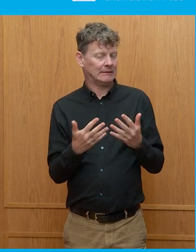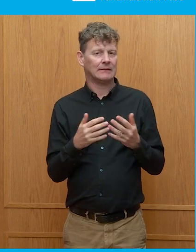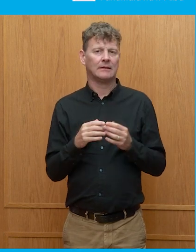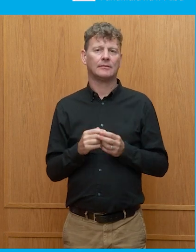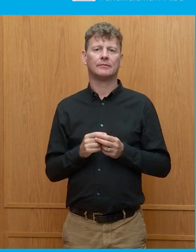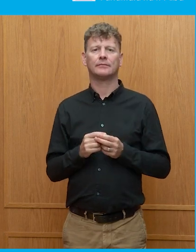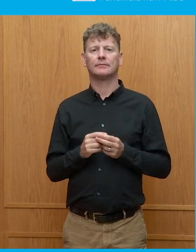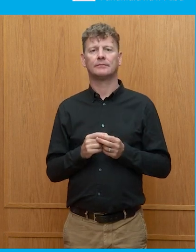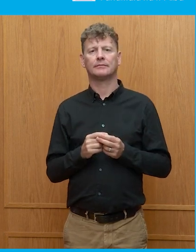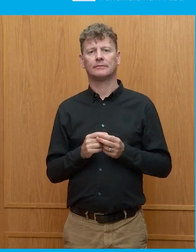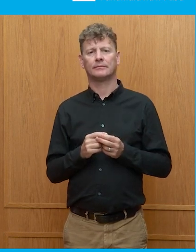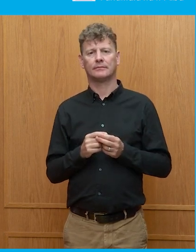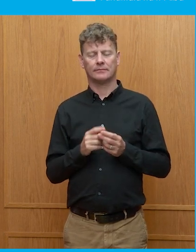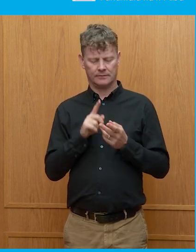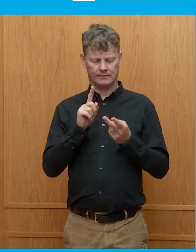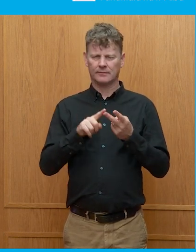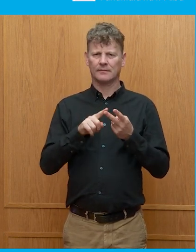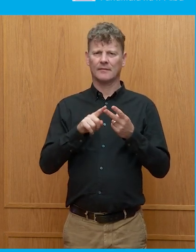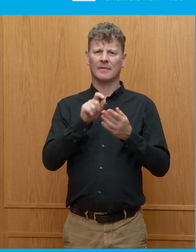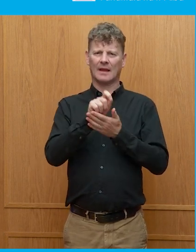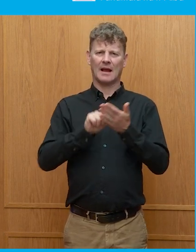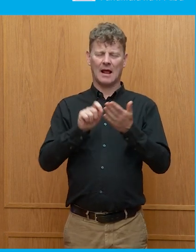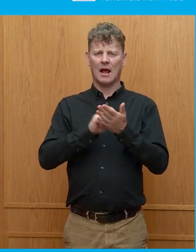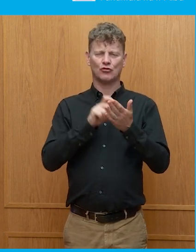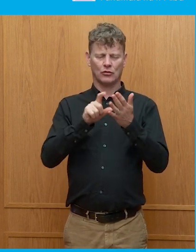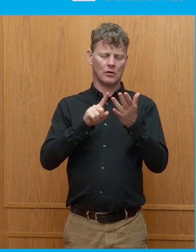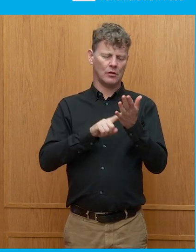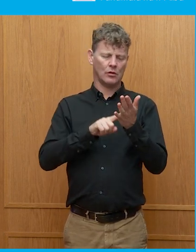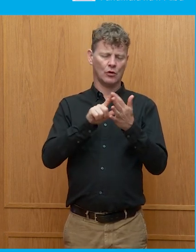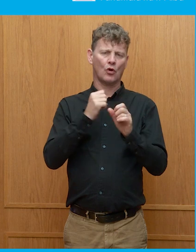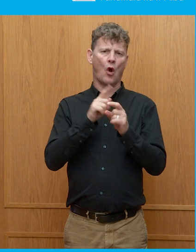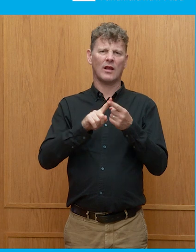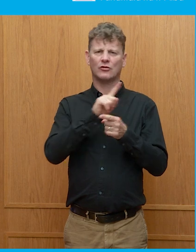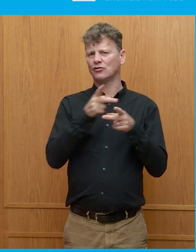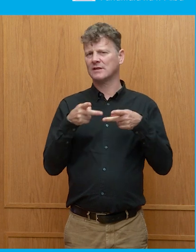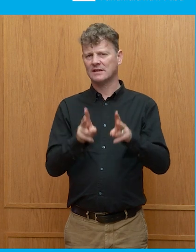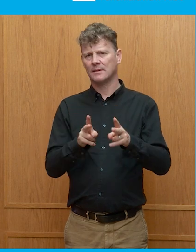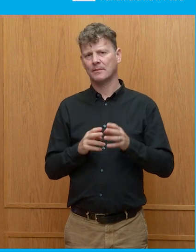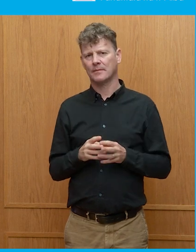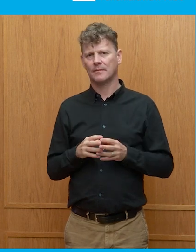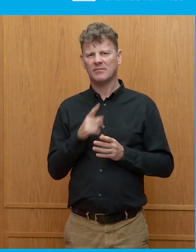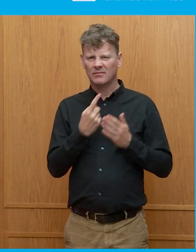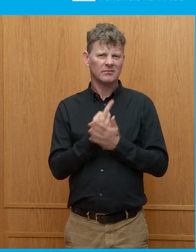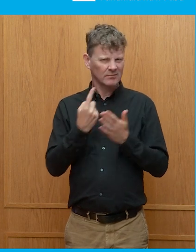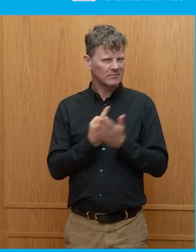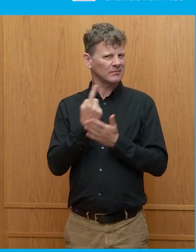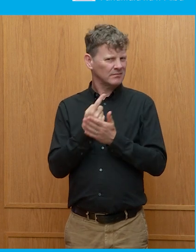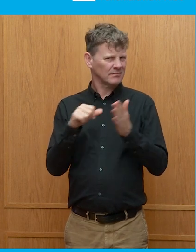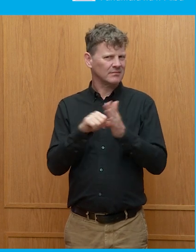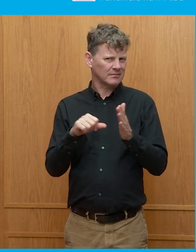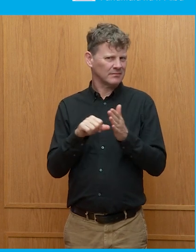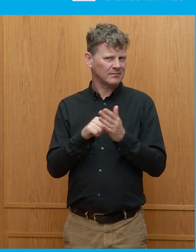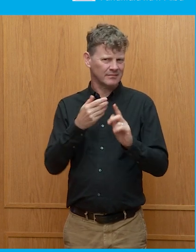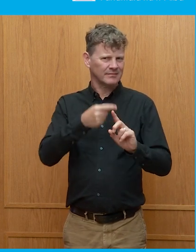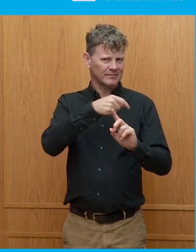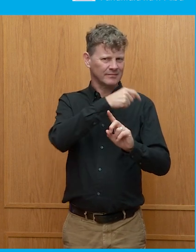But one is the Electoral College. This comes up all the time because it isn't necessarily the case that